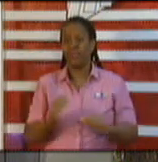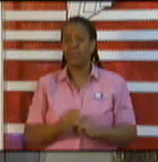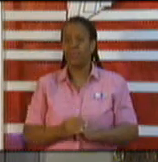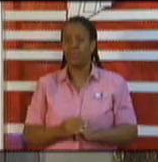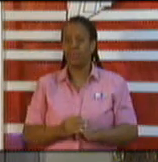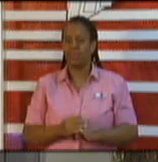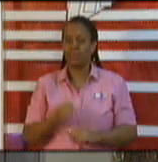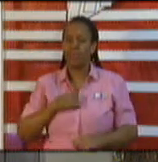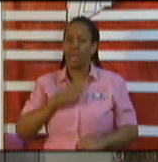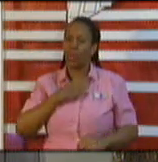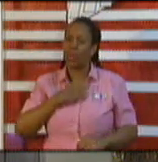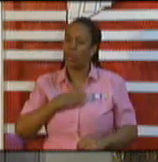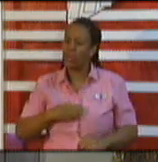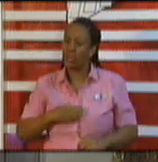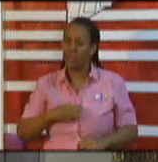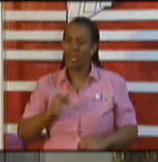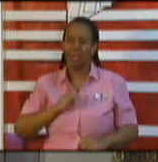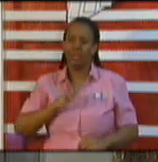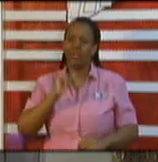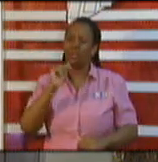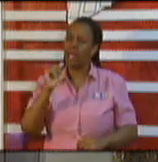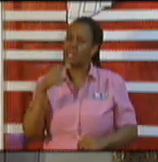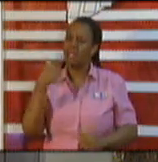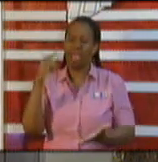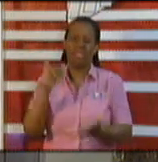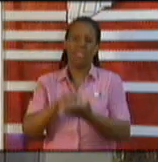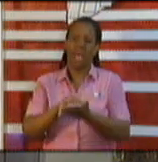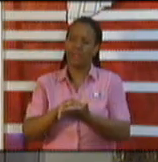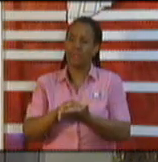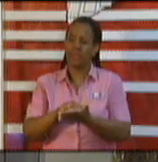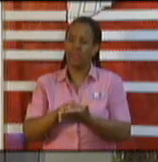to say that over half a million people have now died.